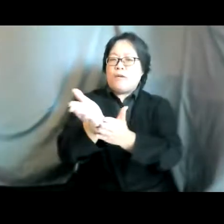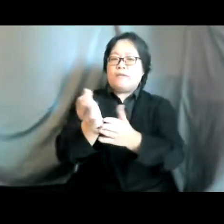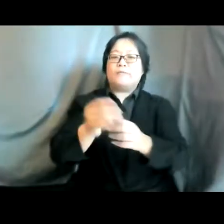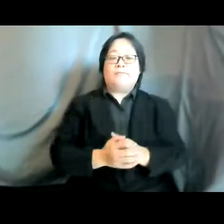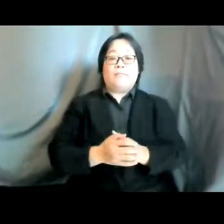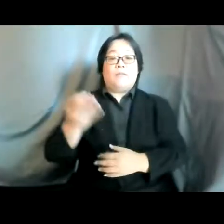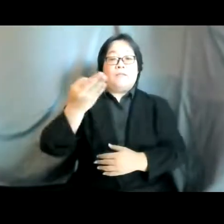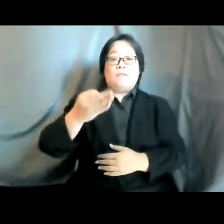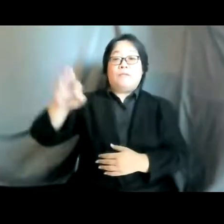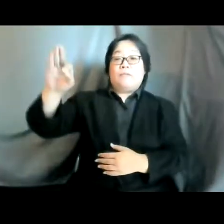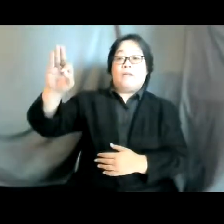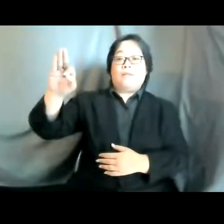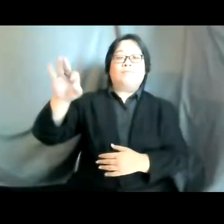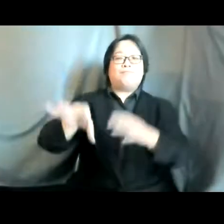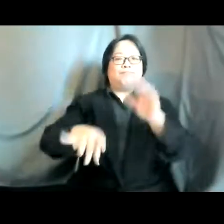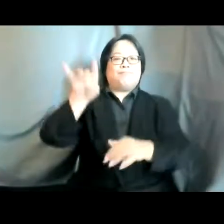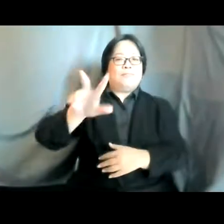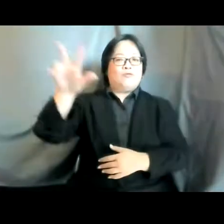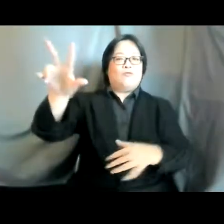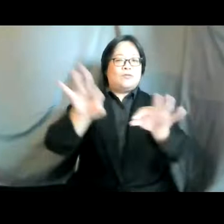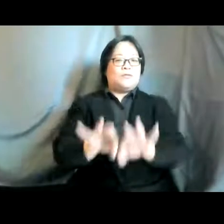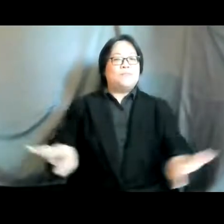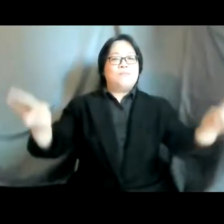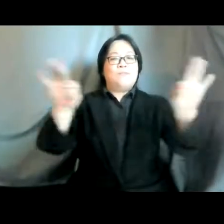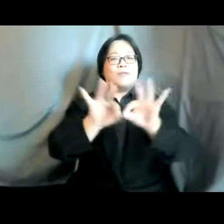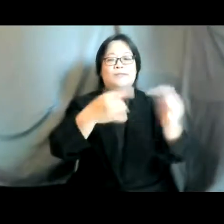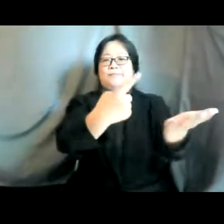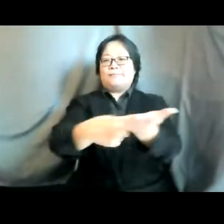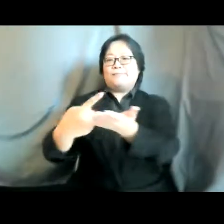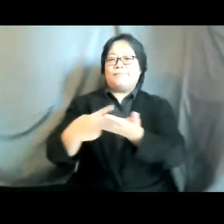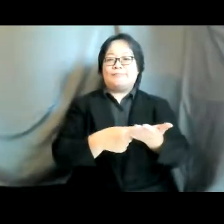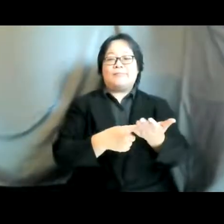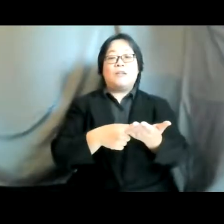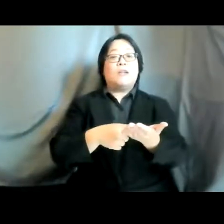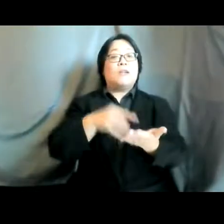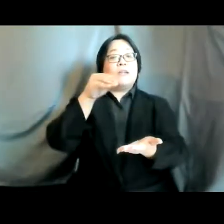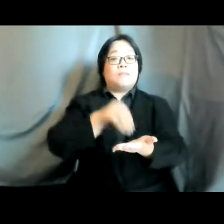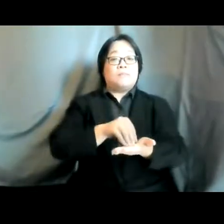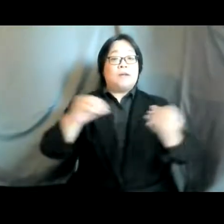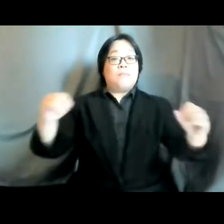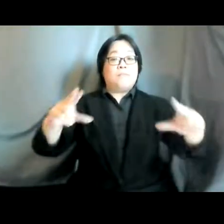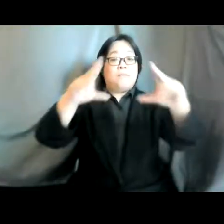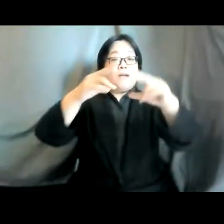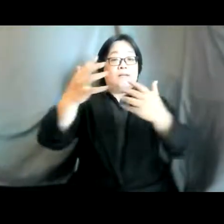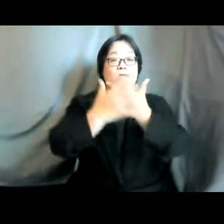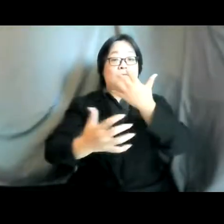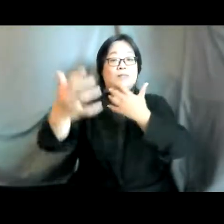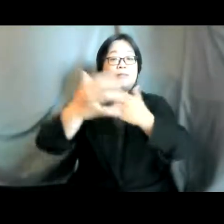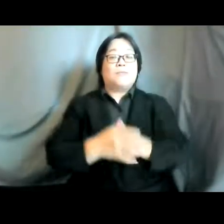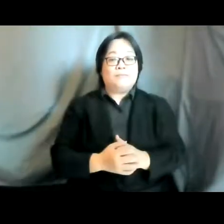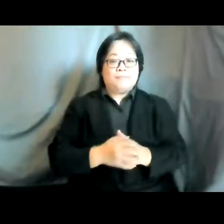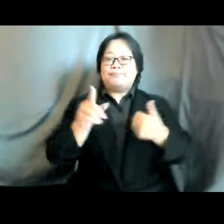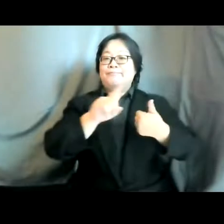identified three priorities to be discussed at the paris summit the three priorities are